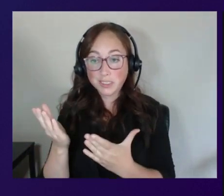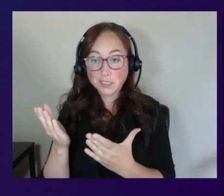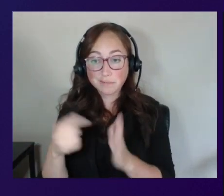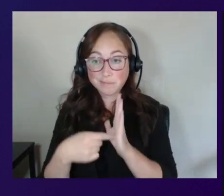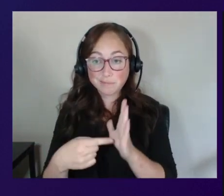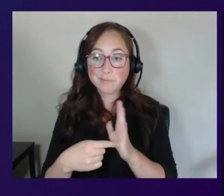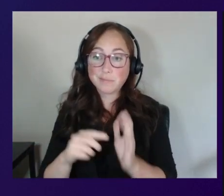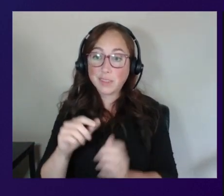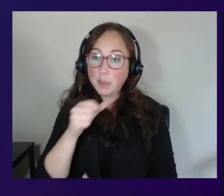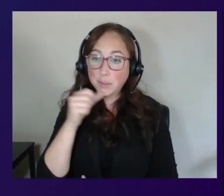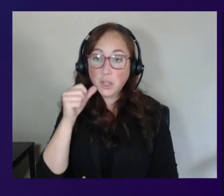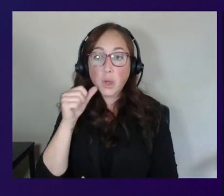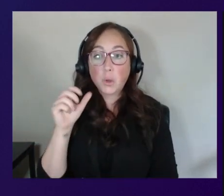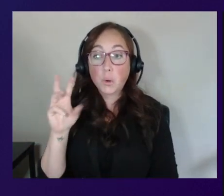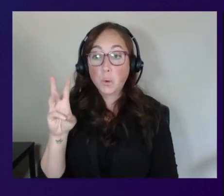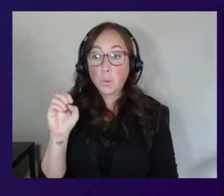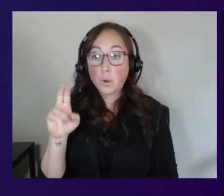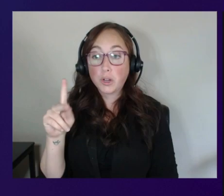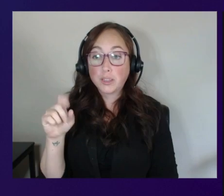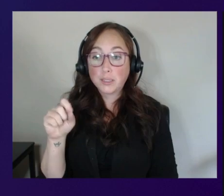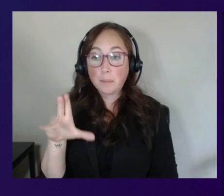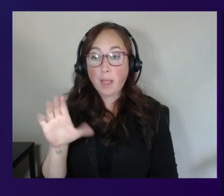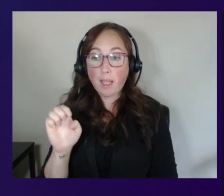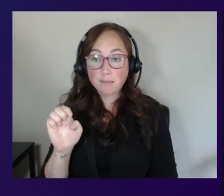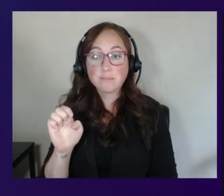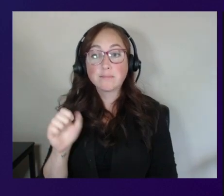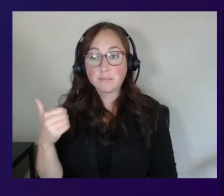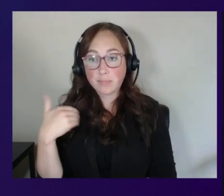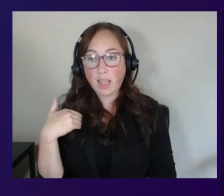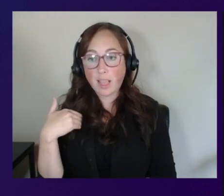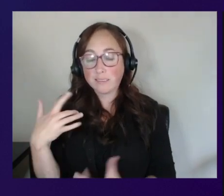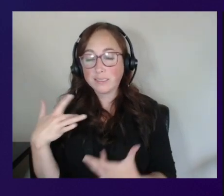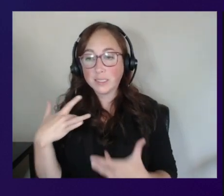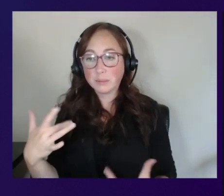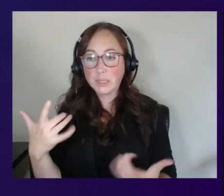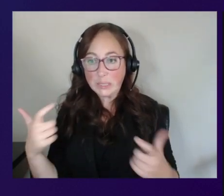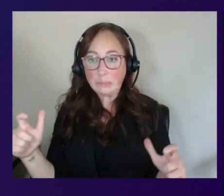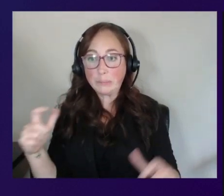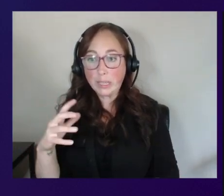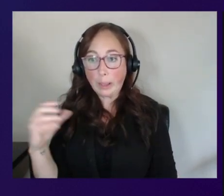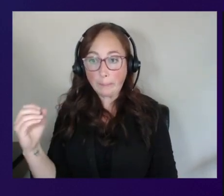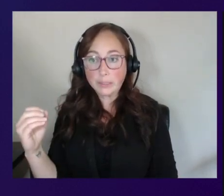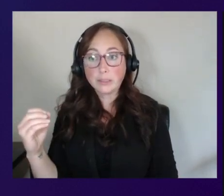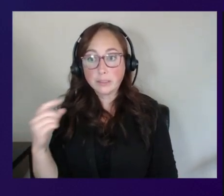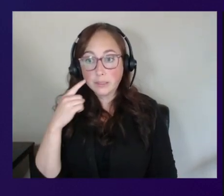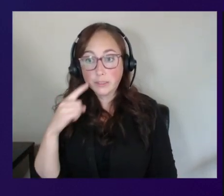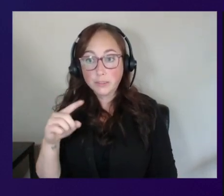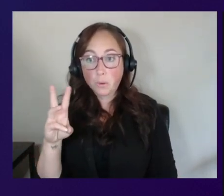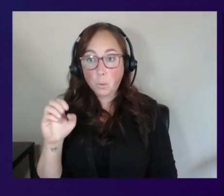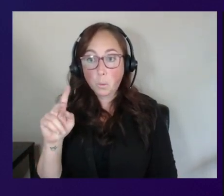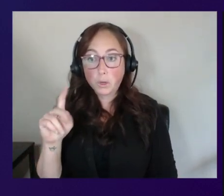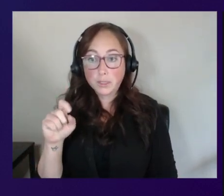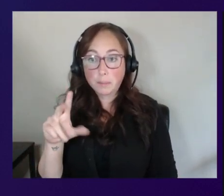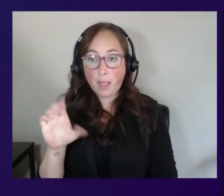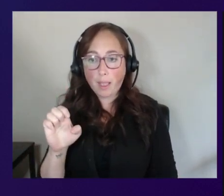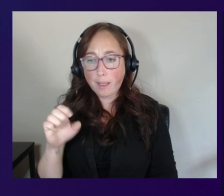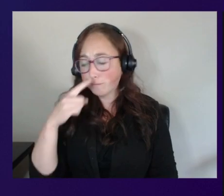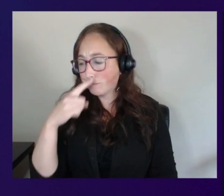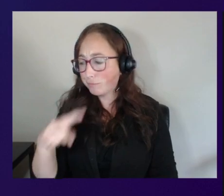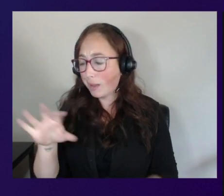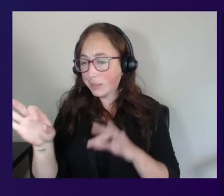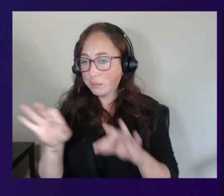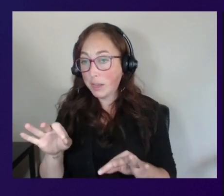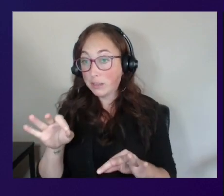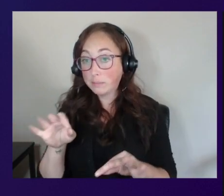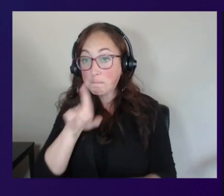they probably have some pretty heavy fleets or pretty big fleets a lot of workspaces if you don't mind sharing don't tell us who